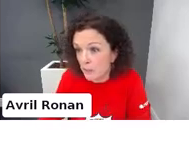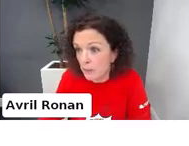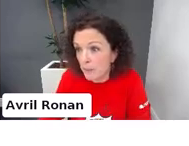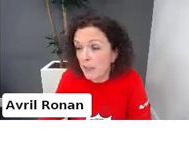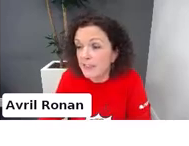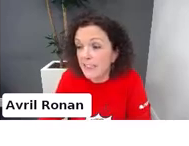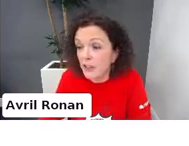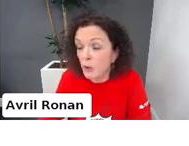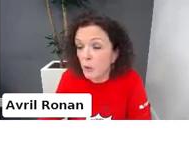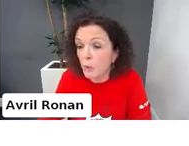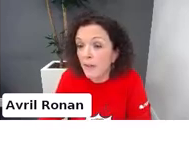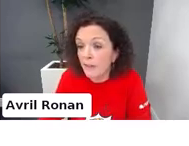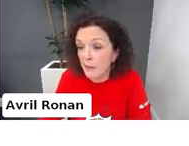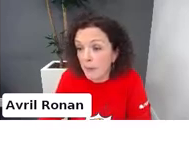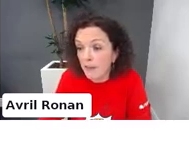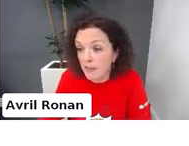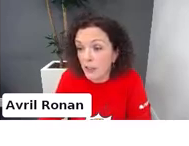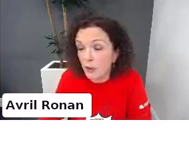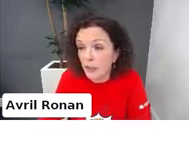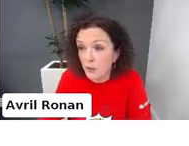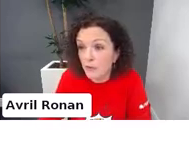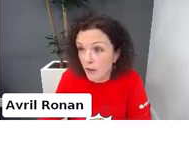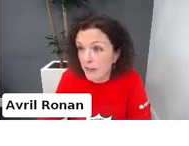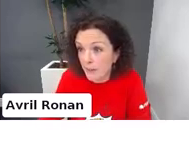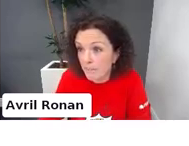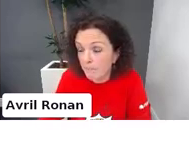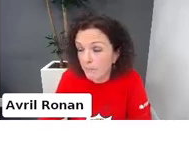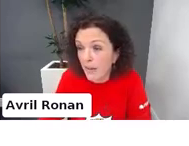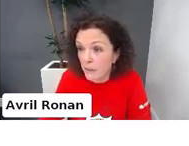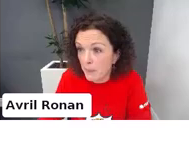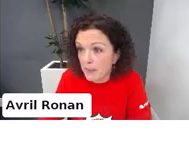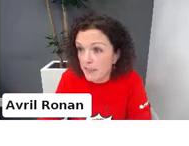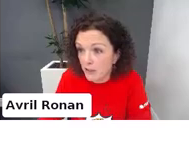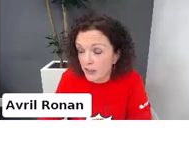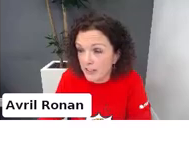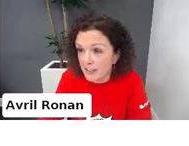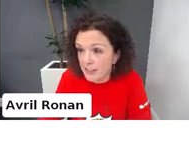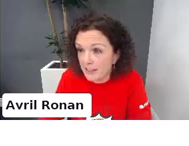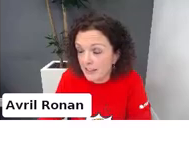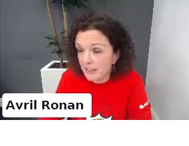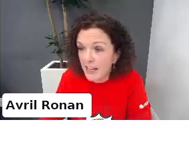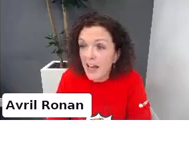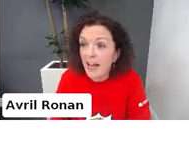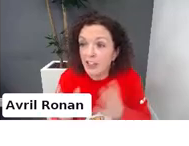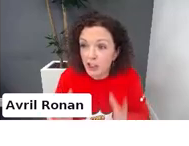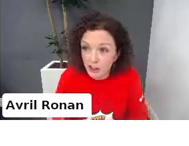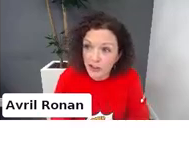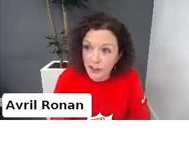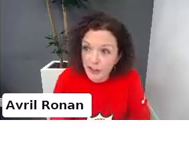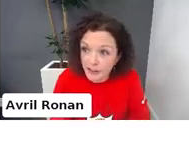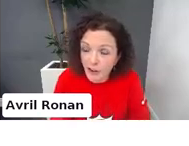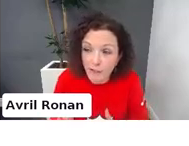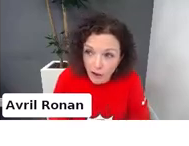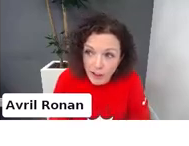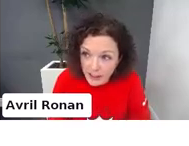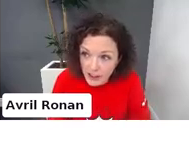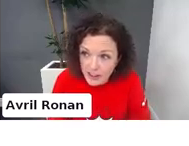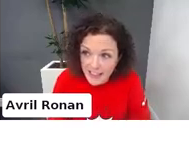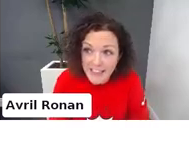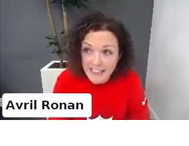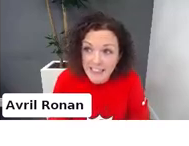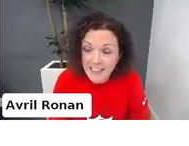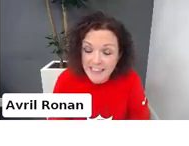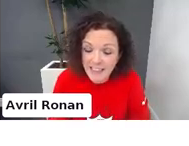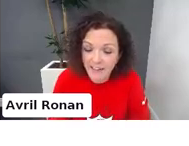beneficial to me because they know that their parents are looking out for them and their best interests. And children of all